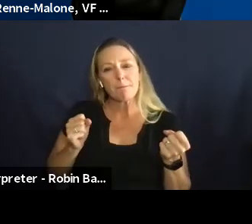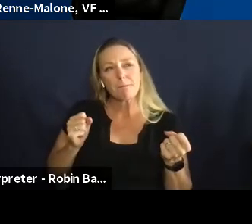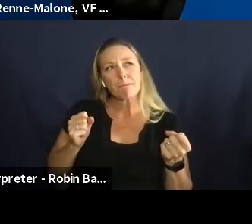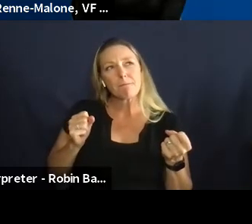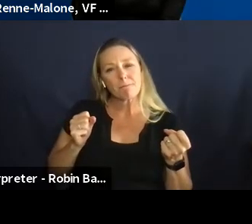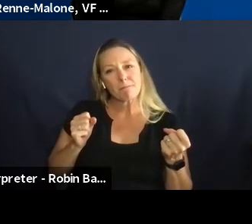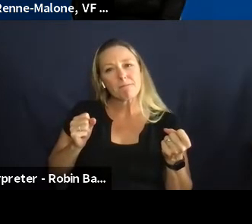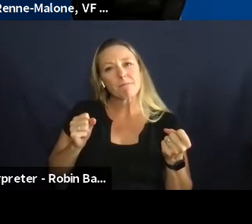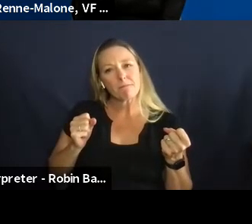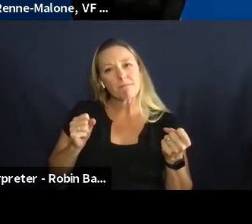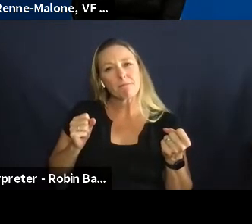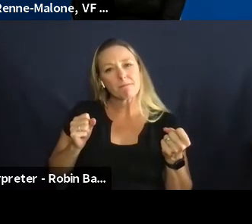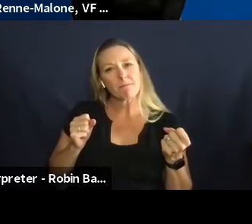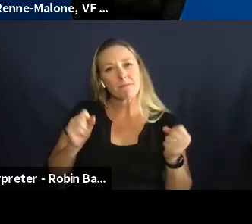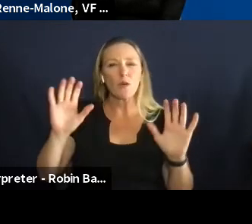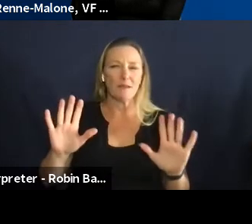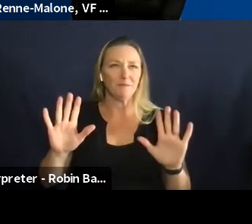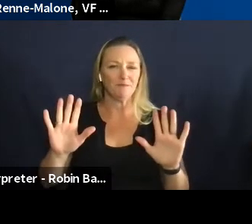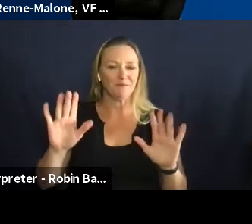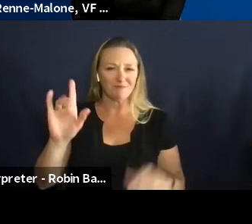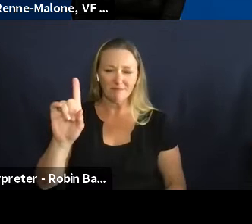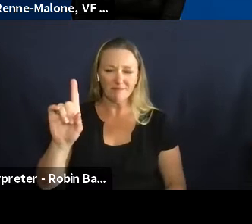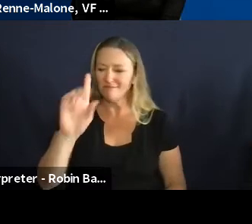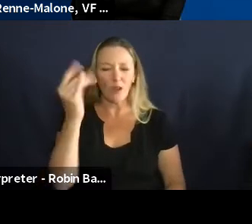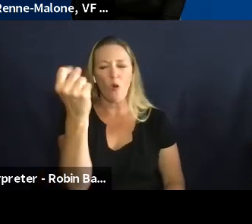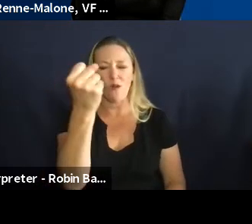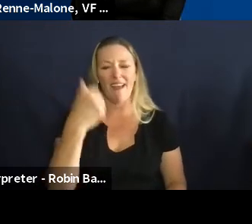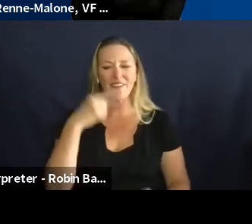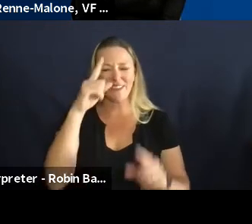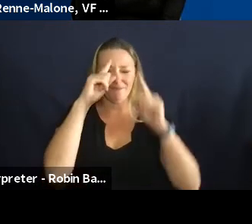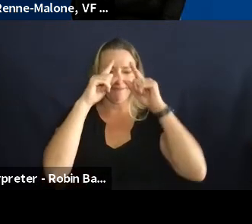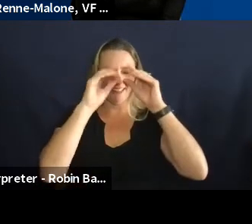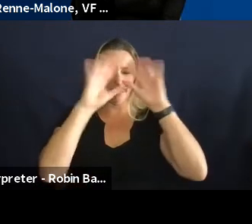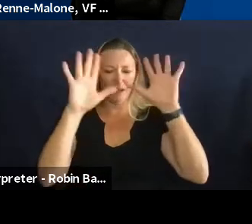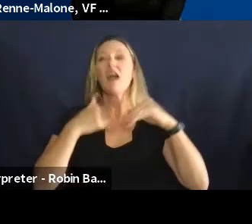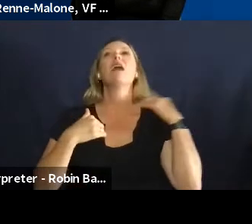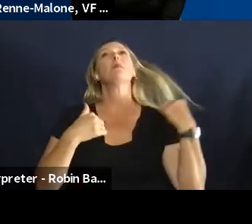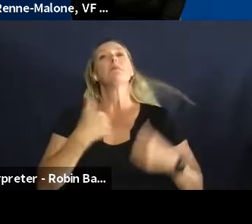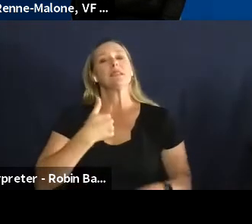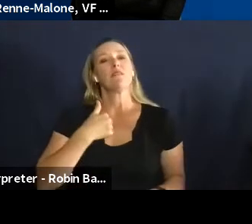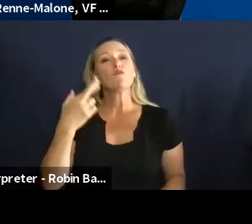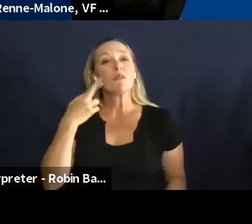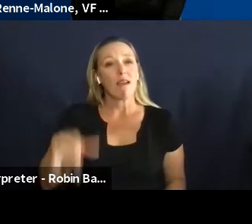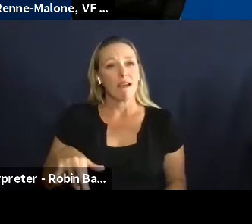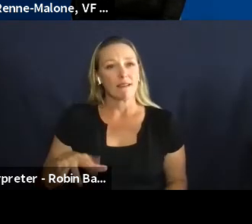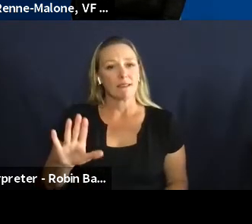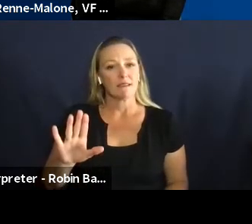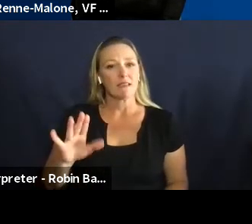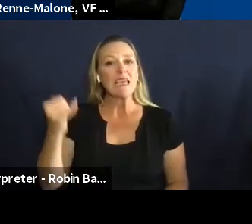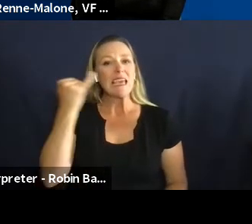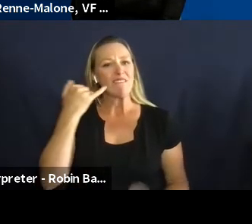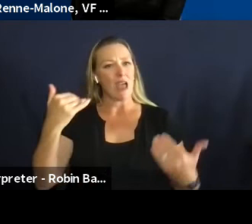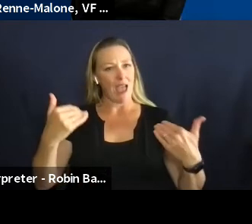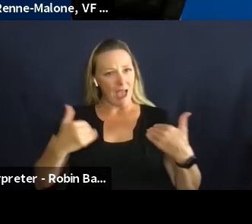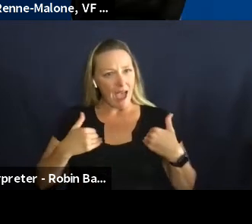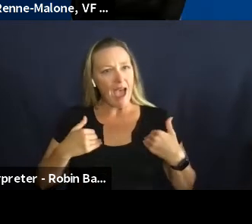and what i've okay let me get my thoughts together what i've realized is that when you have a mission and